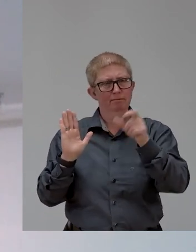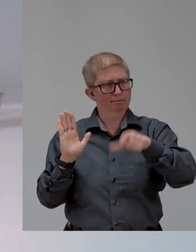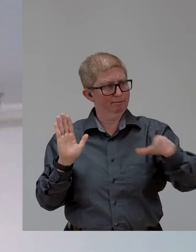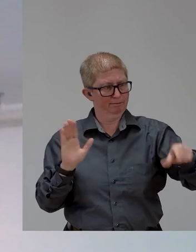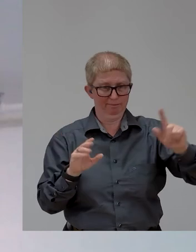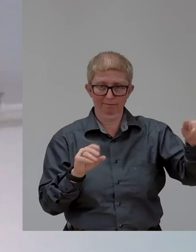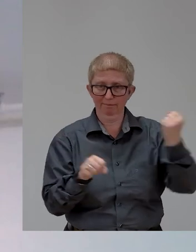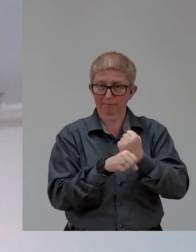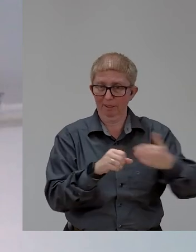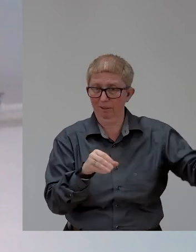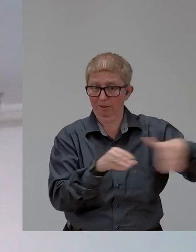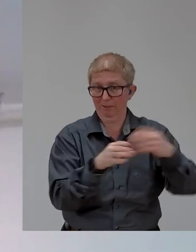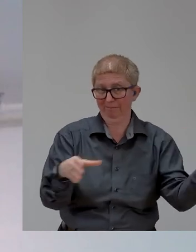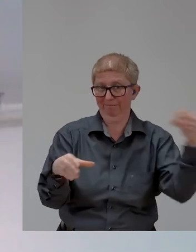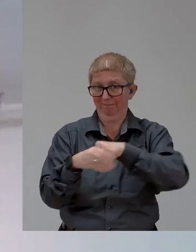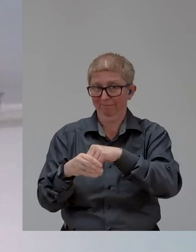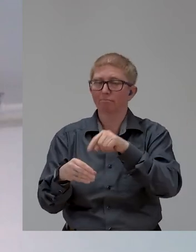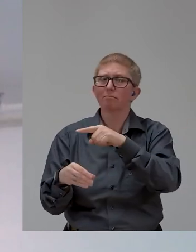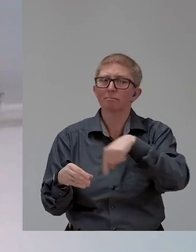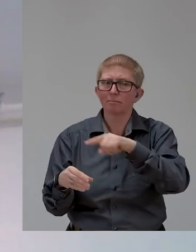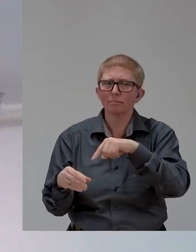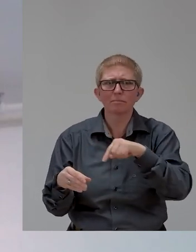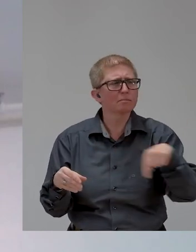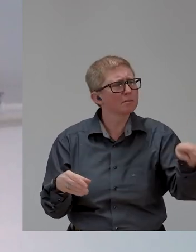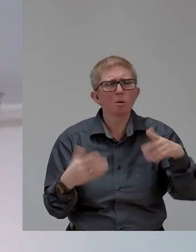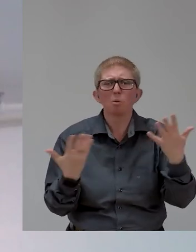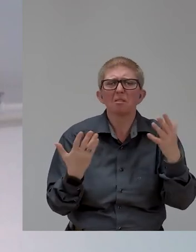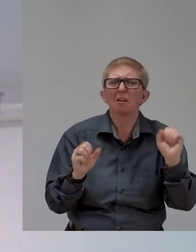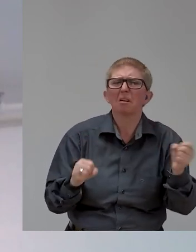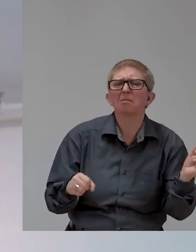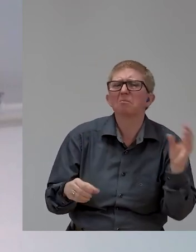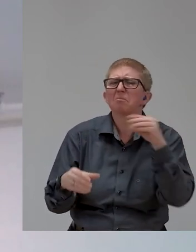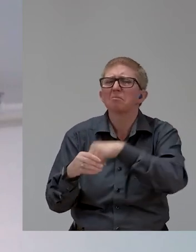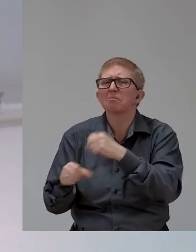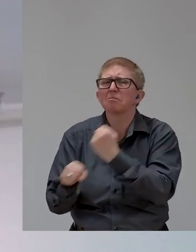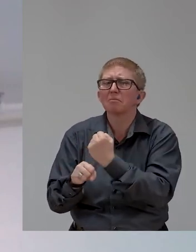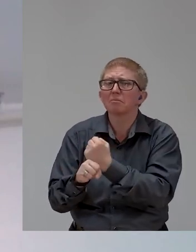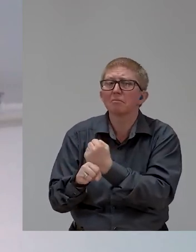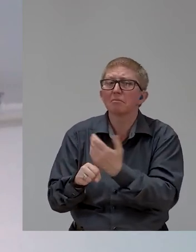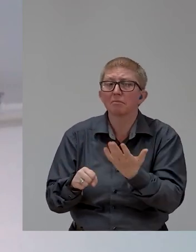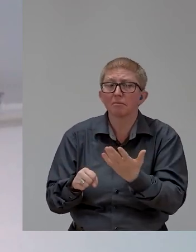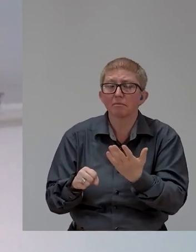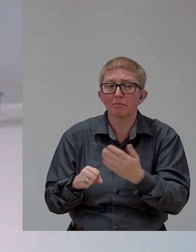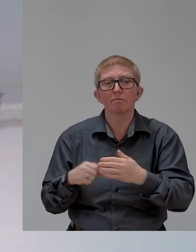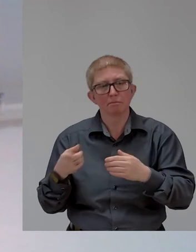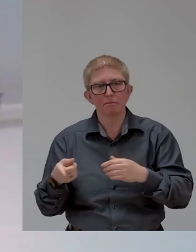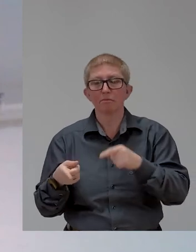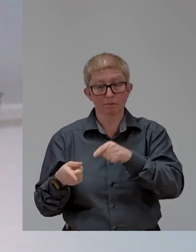the denial of reasonable accommodations as part of discrimination. It's in the non-discrimination provision.